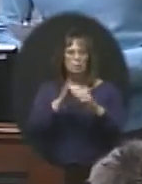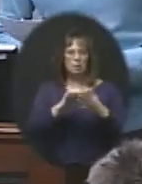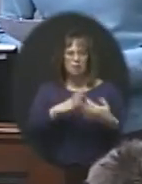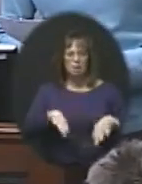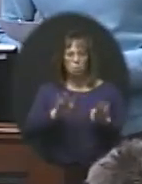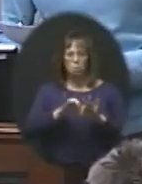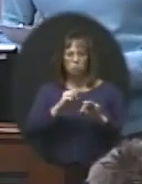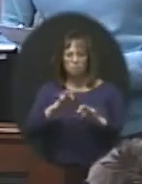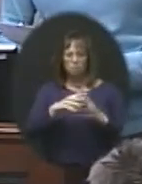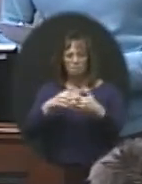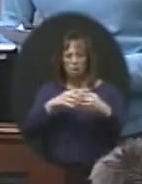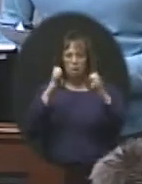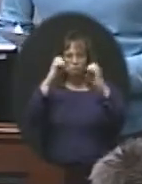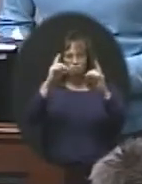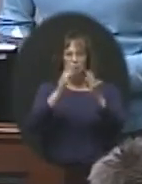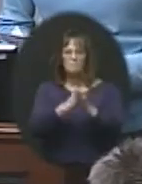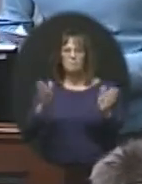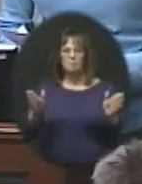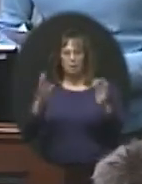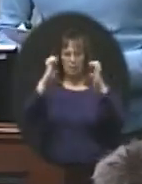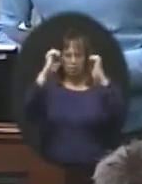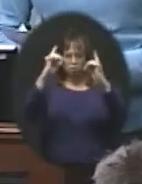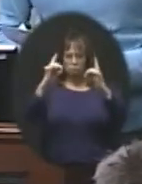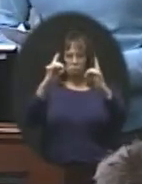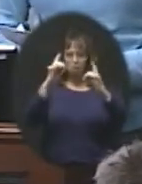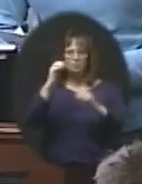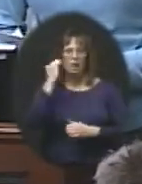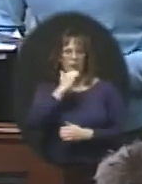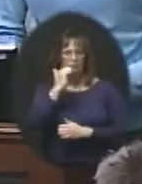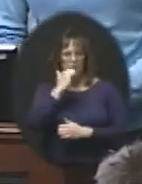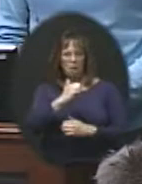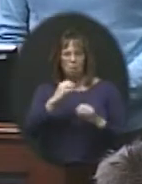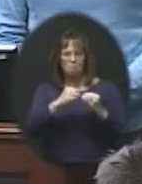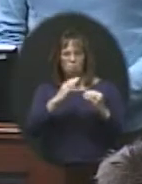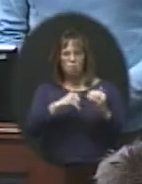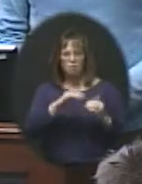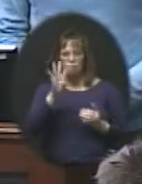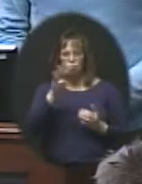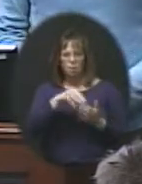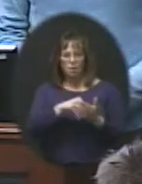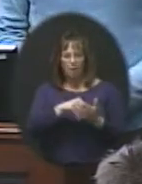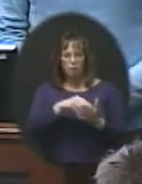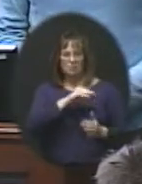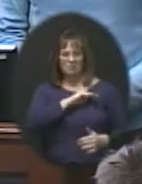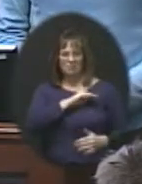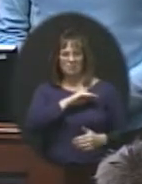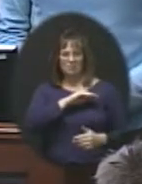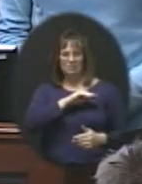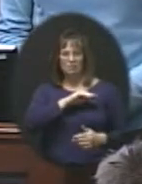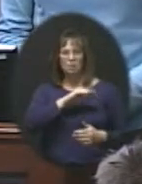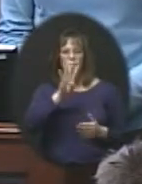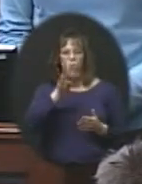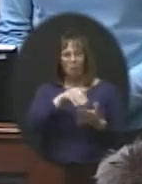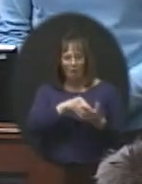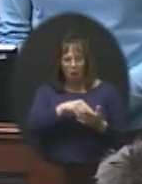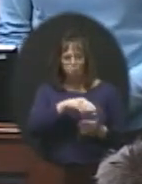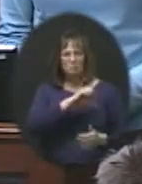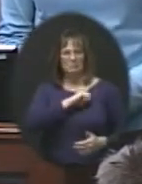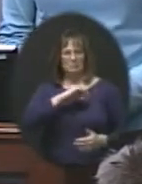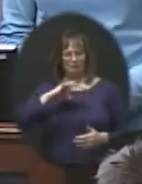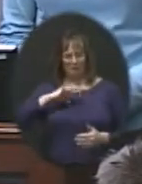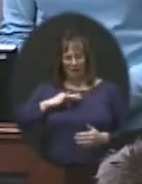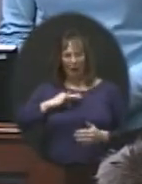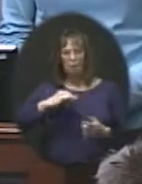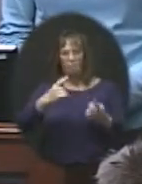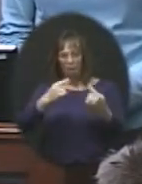of American education and public education. Every day, over 4,000 staff of the Olathe School District come to work